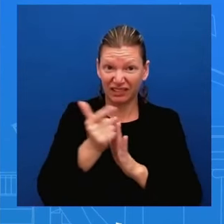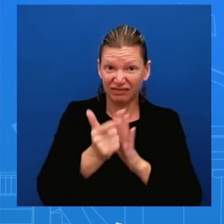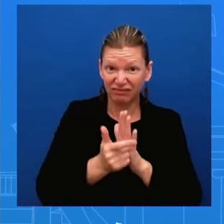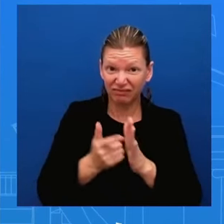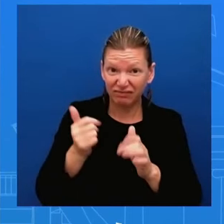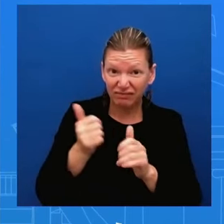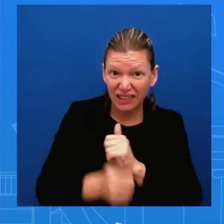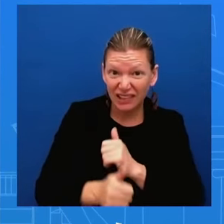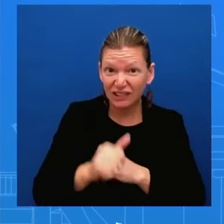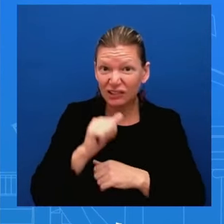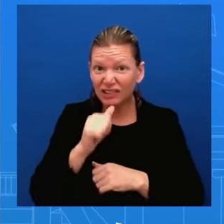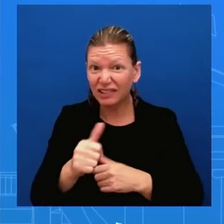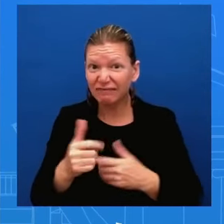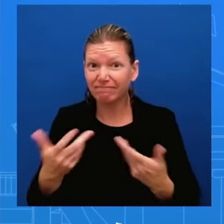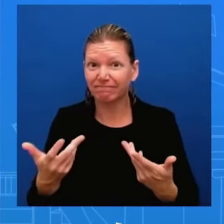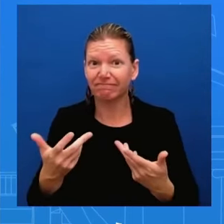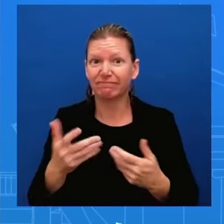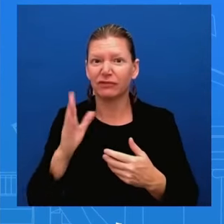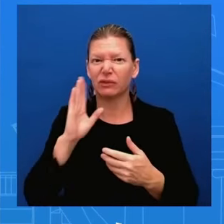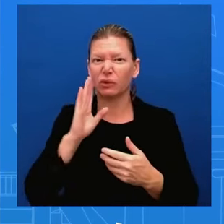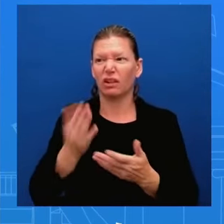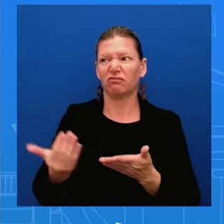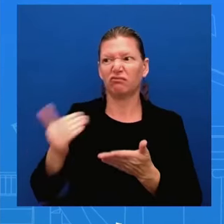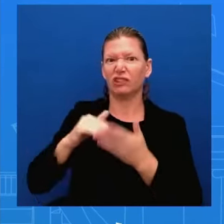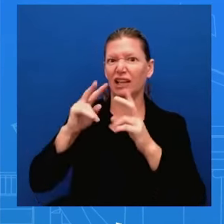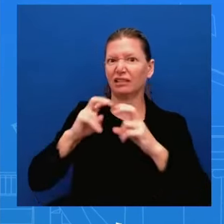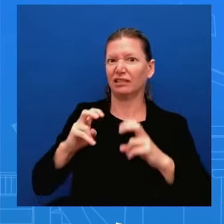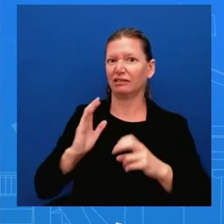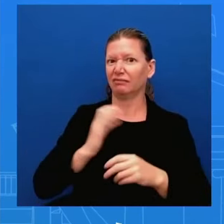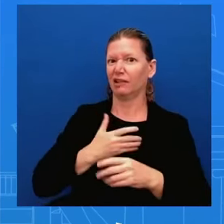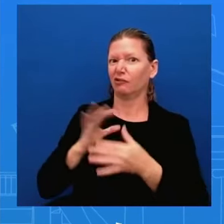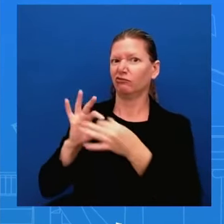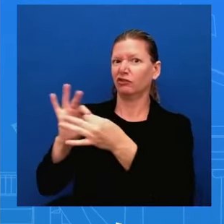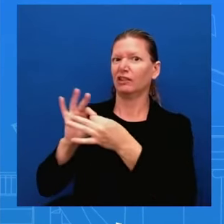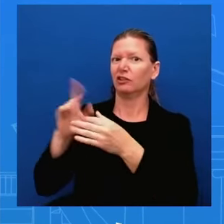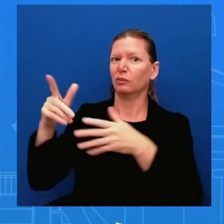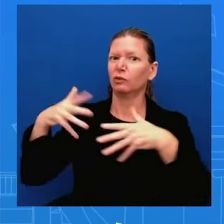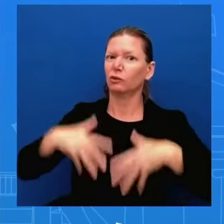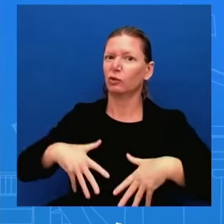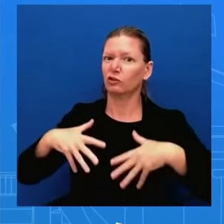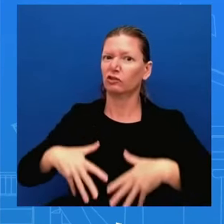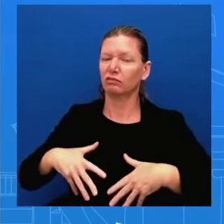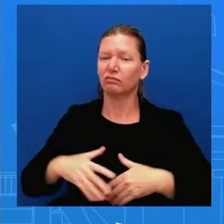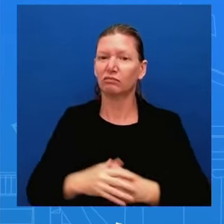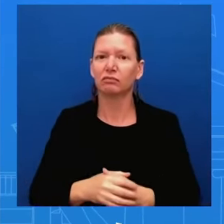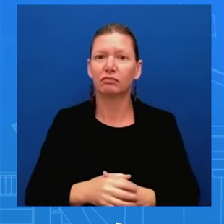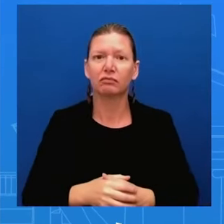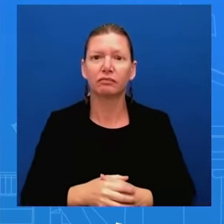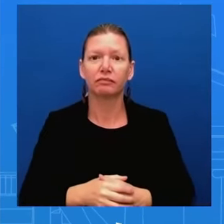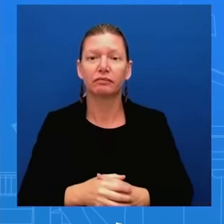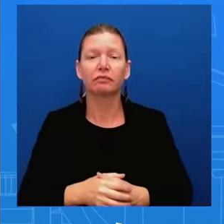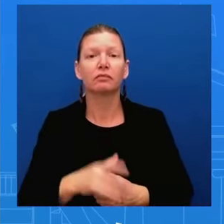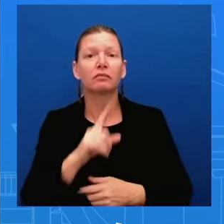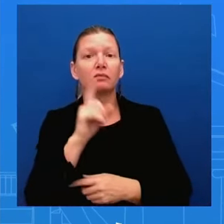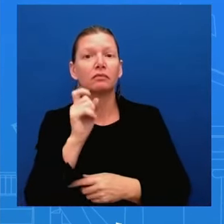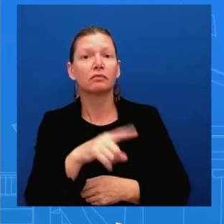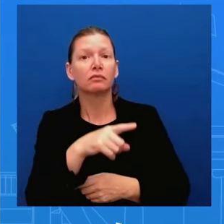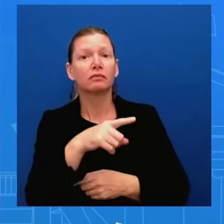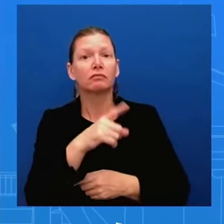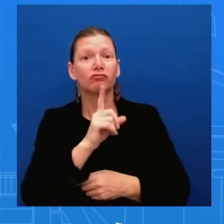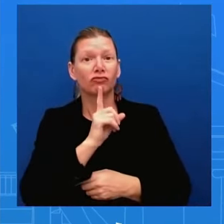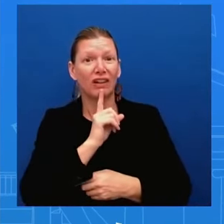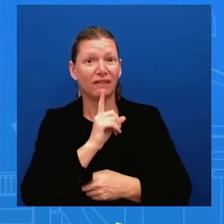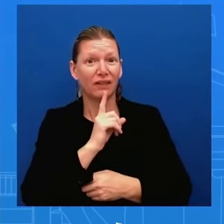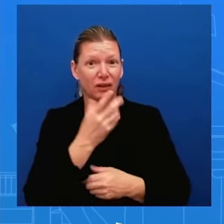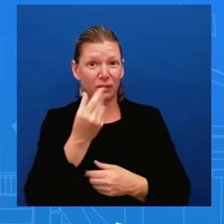around rafa does it appear that the israelis are preparing to move in a big way so i don't have anything new to share as in what the jake sullivan our